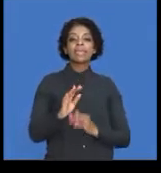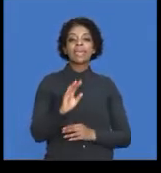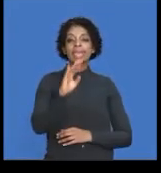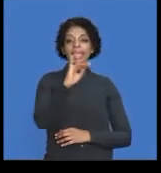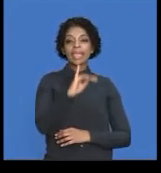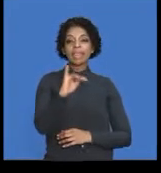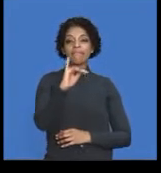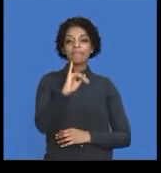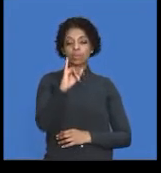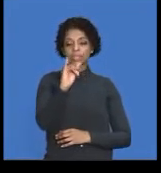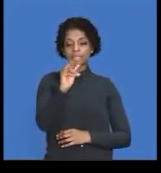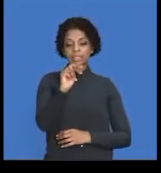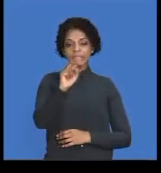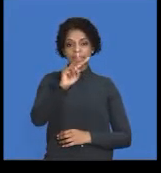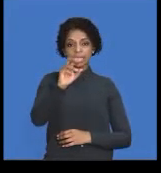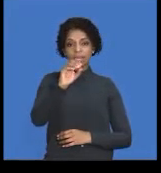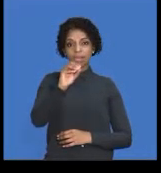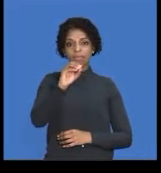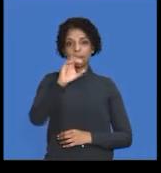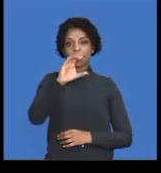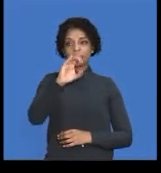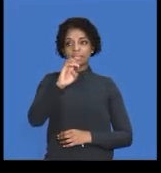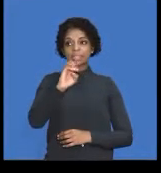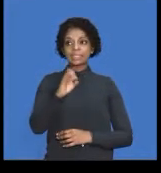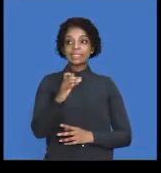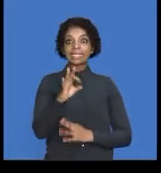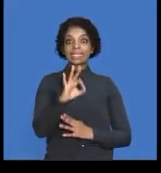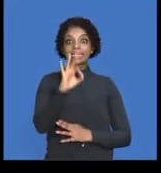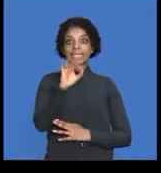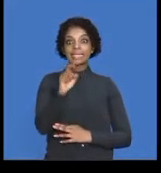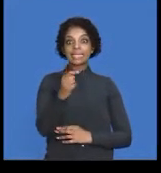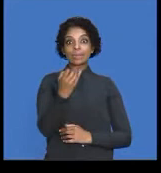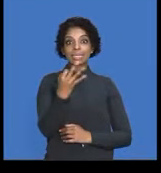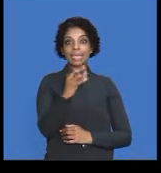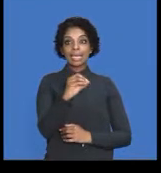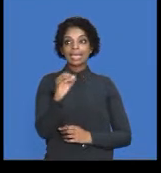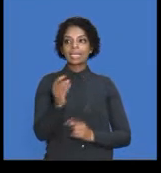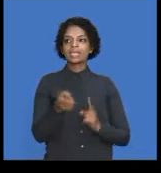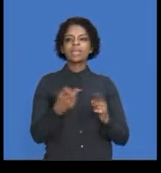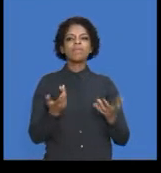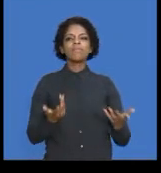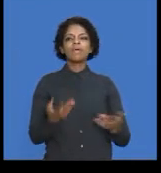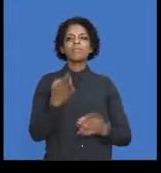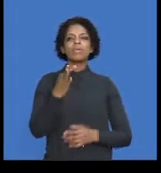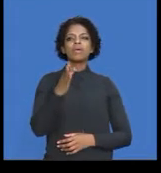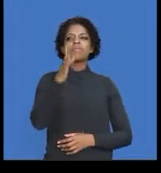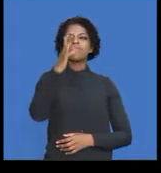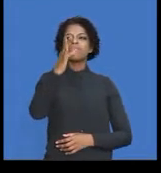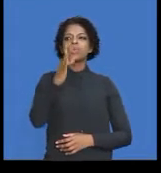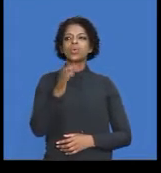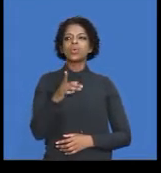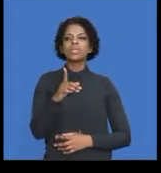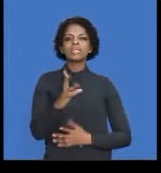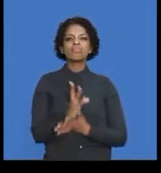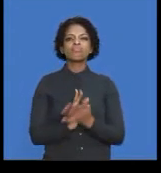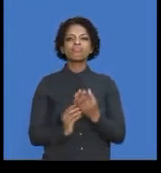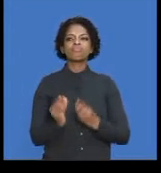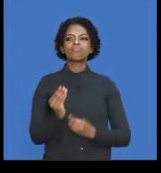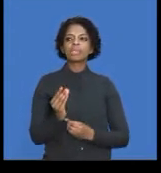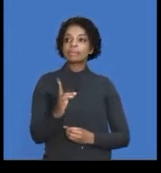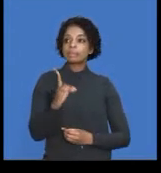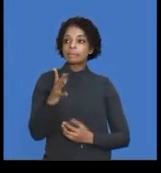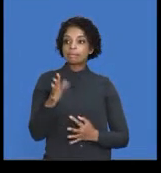,300 received from future traders was correctly recorded in the creditor's